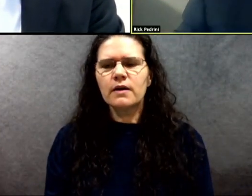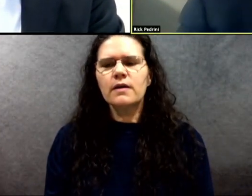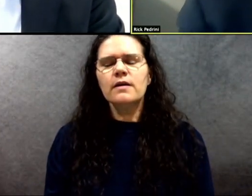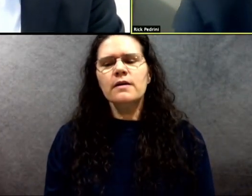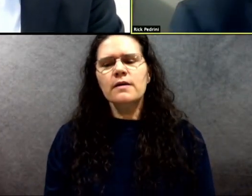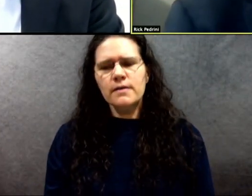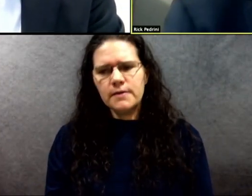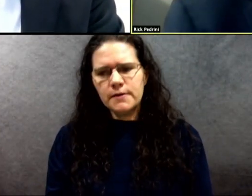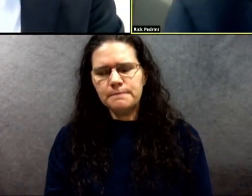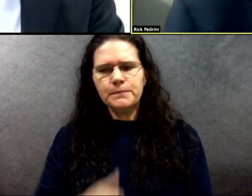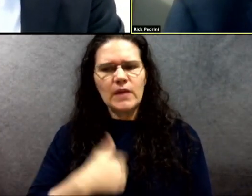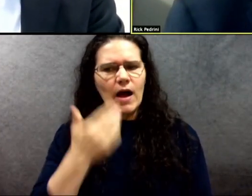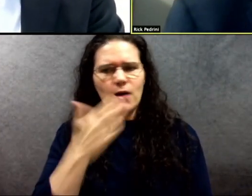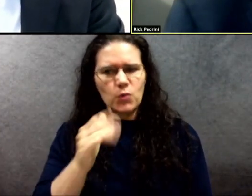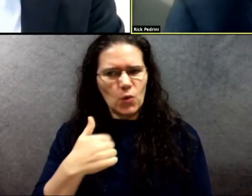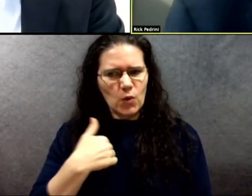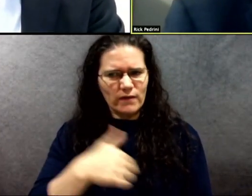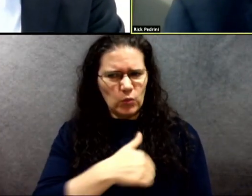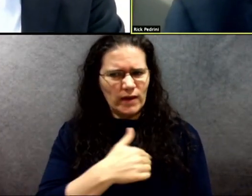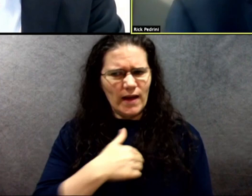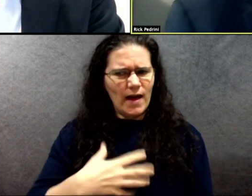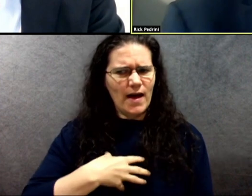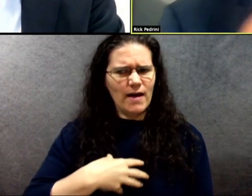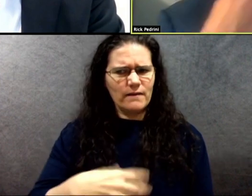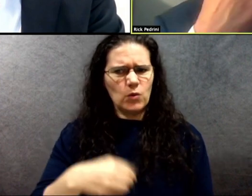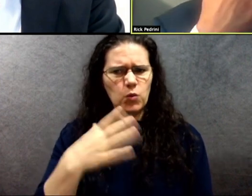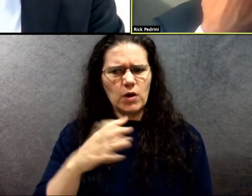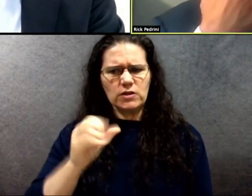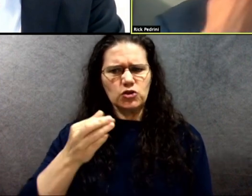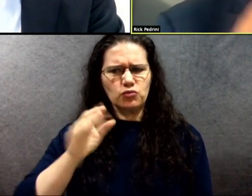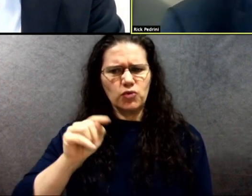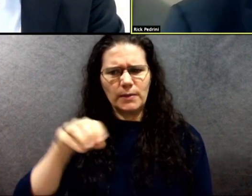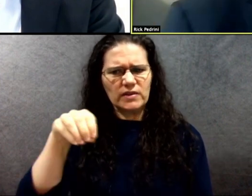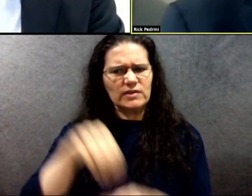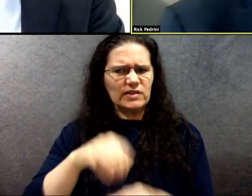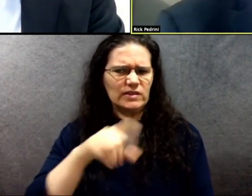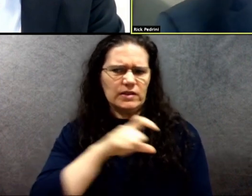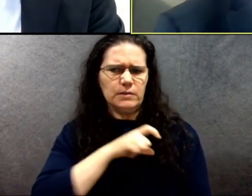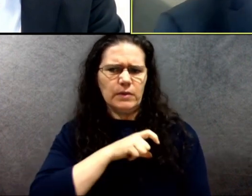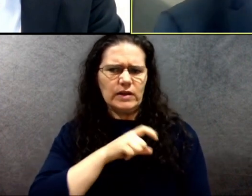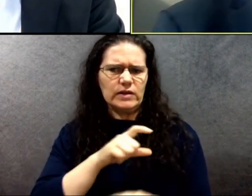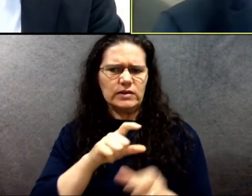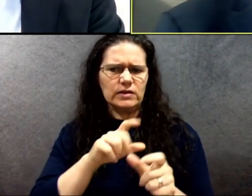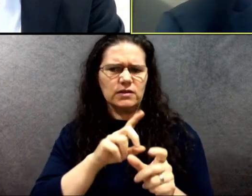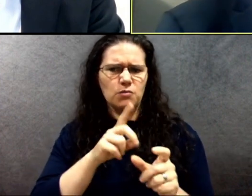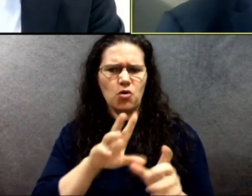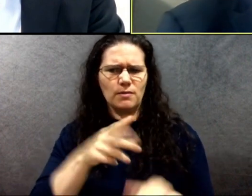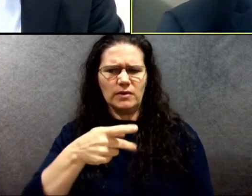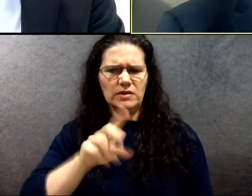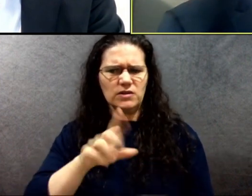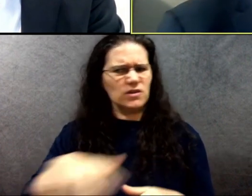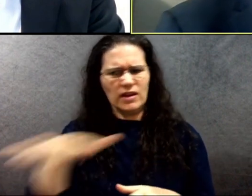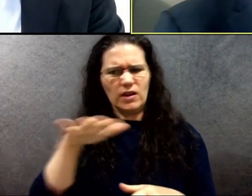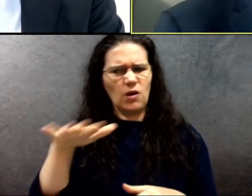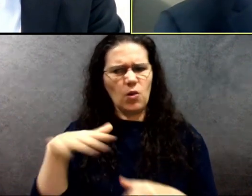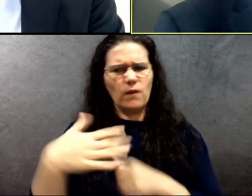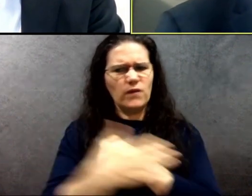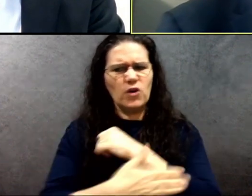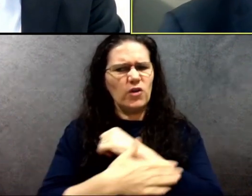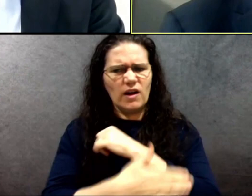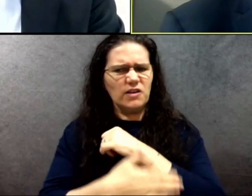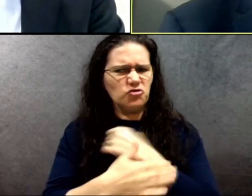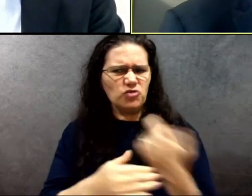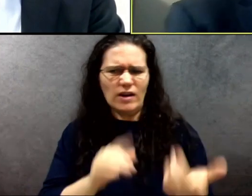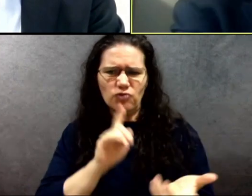I don't know if we have white supremacists on police departments from throughout the country. I really don't. I can say that here